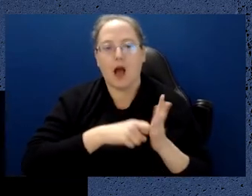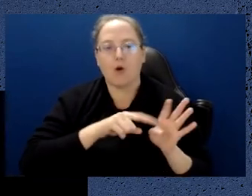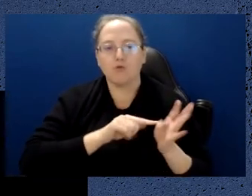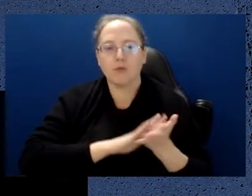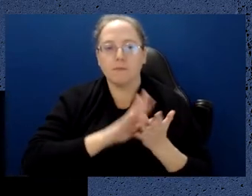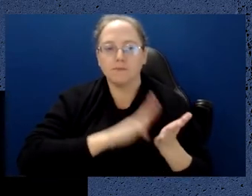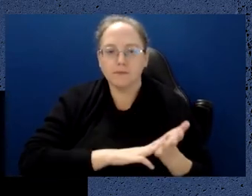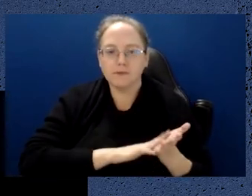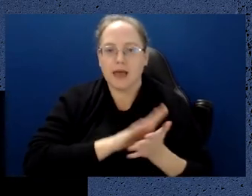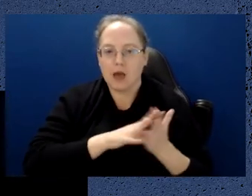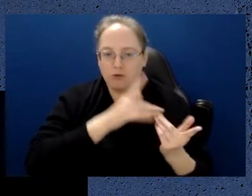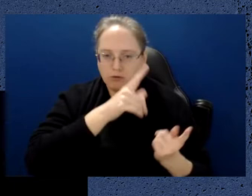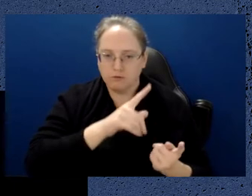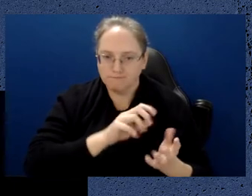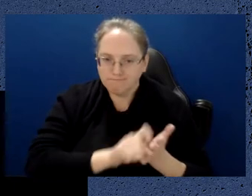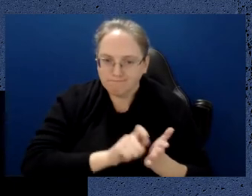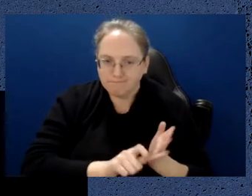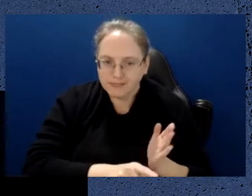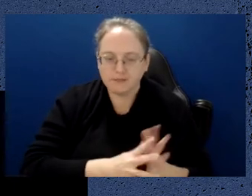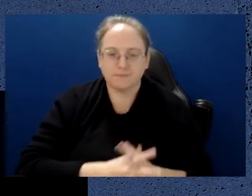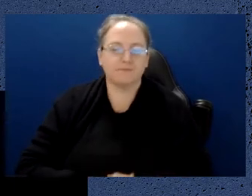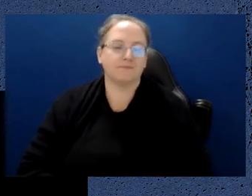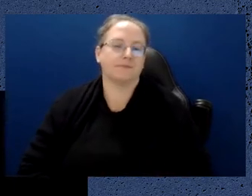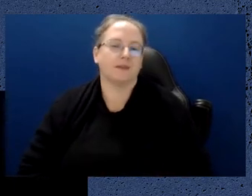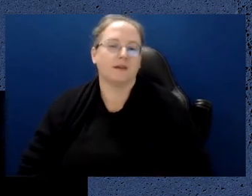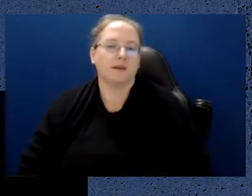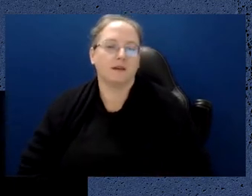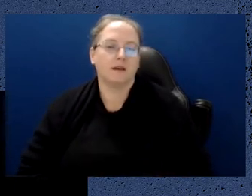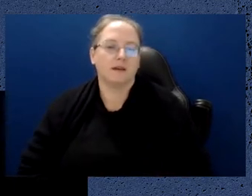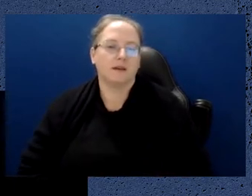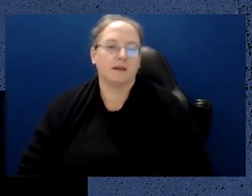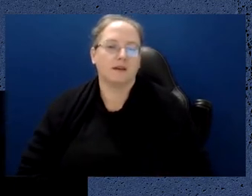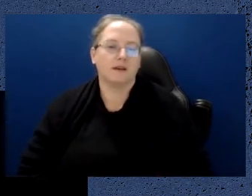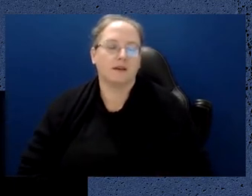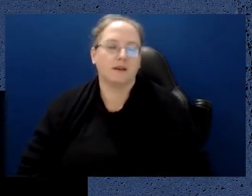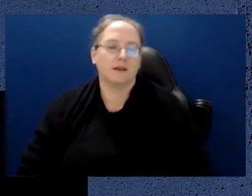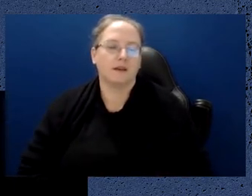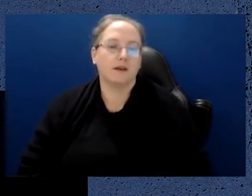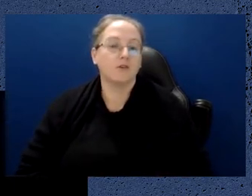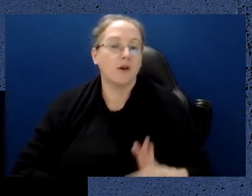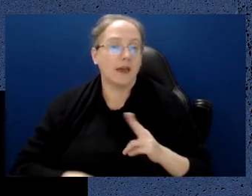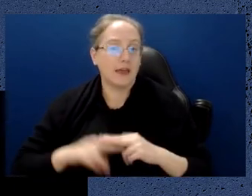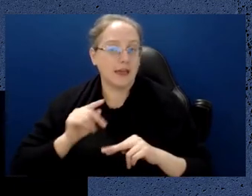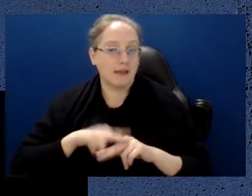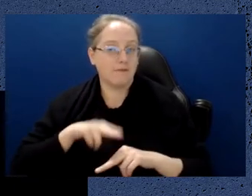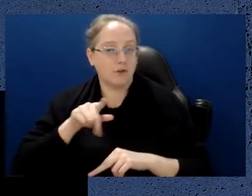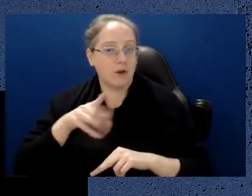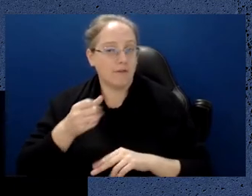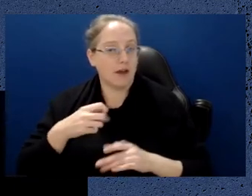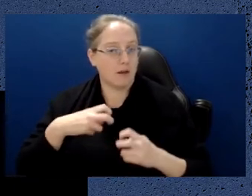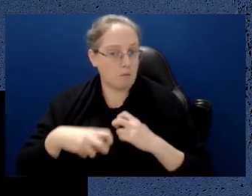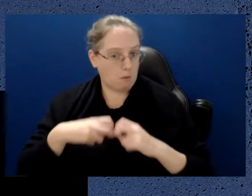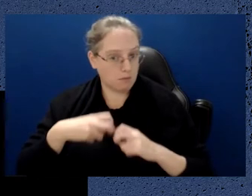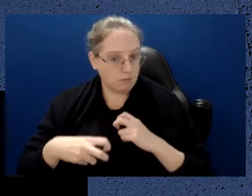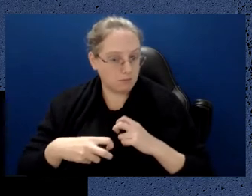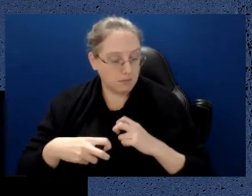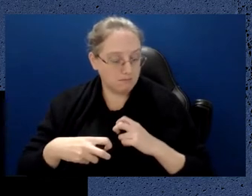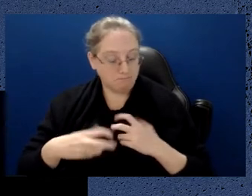seeing now is if you have a problem, there will be a quantum algorithm that will be able to